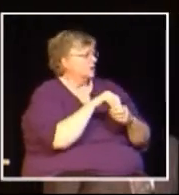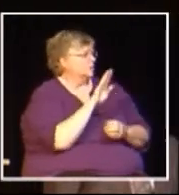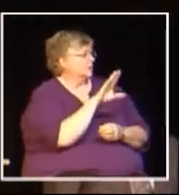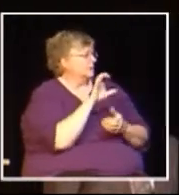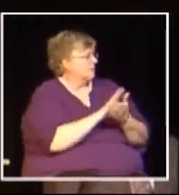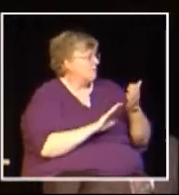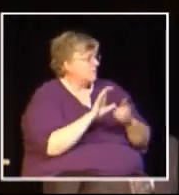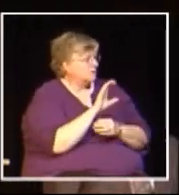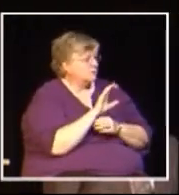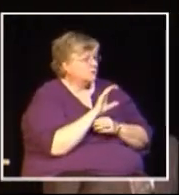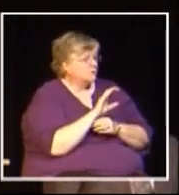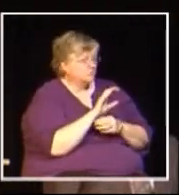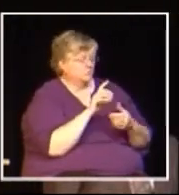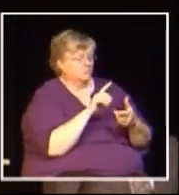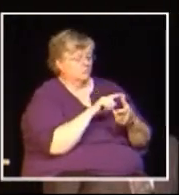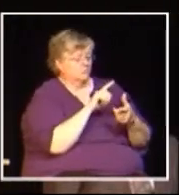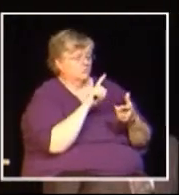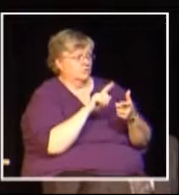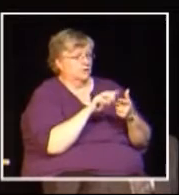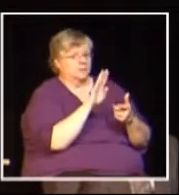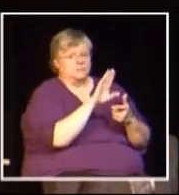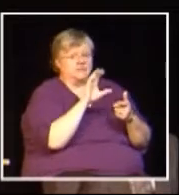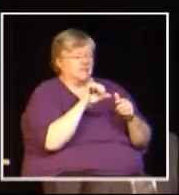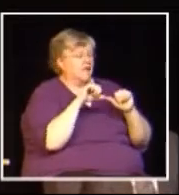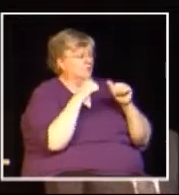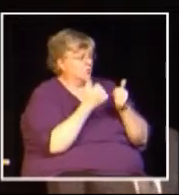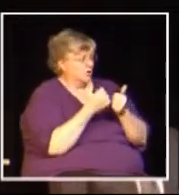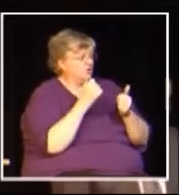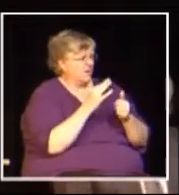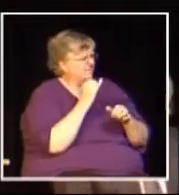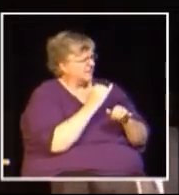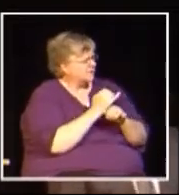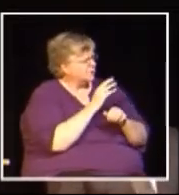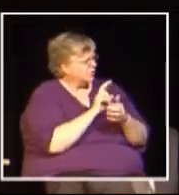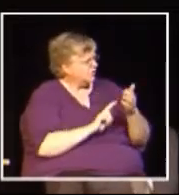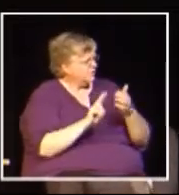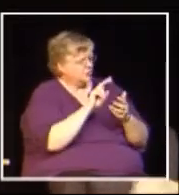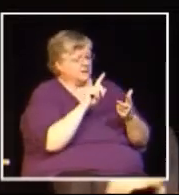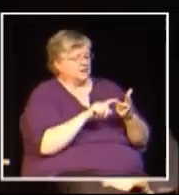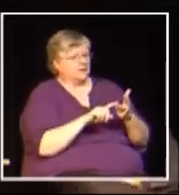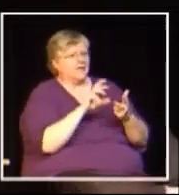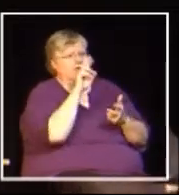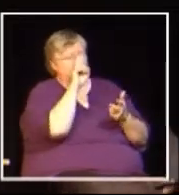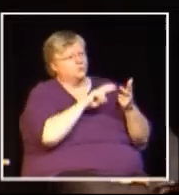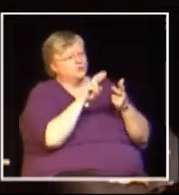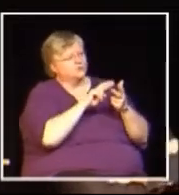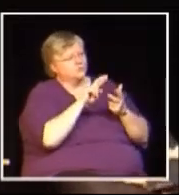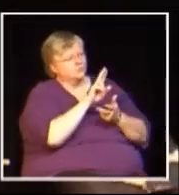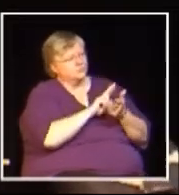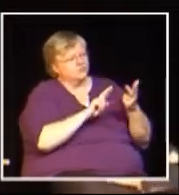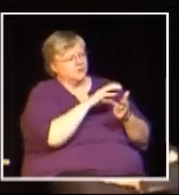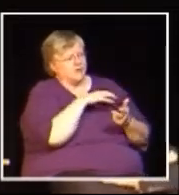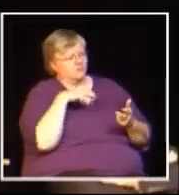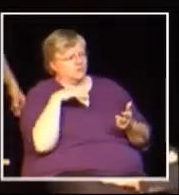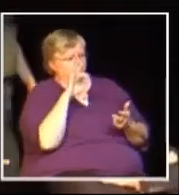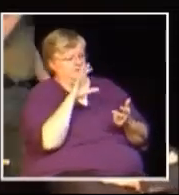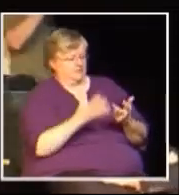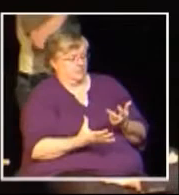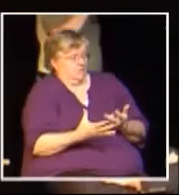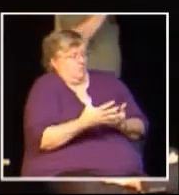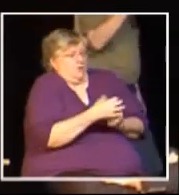colleges, and institutes. Three associations representing BC's post-secondary institutions